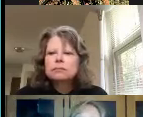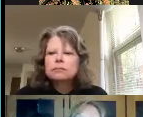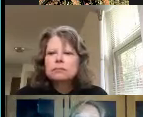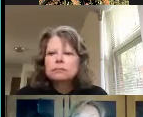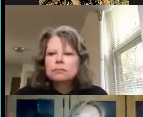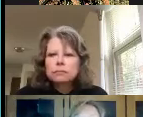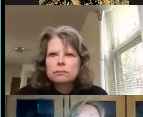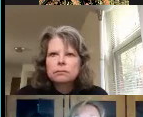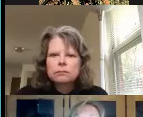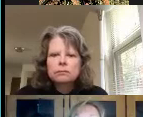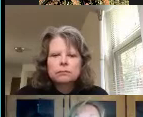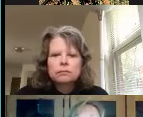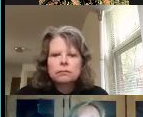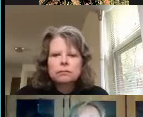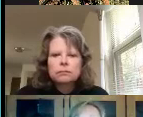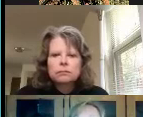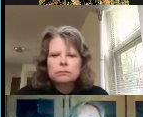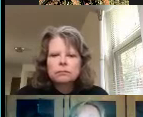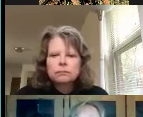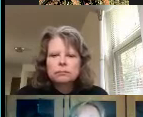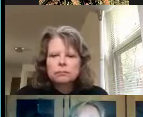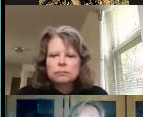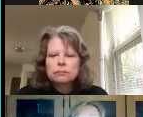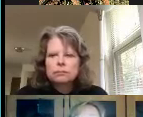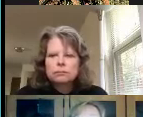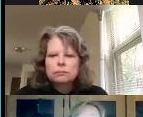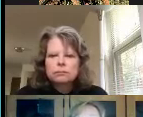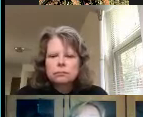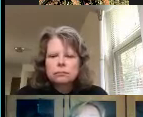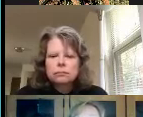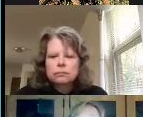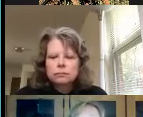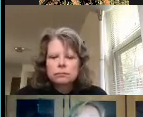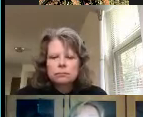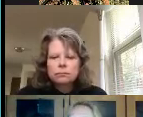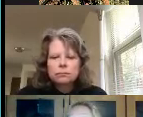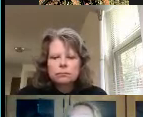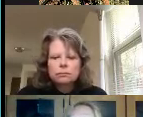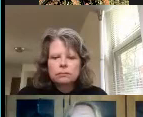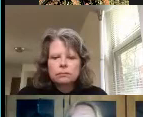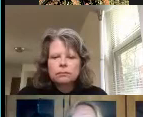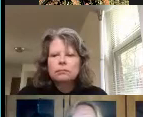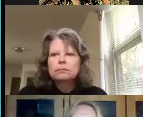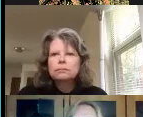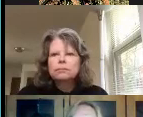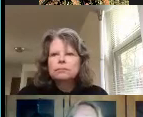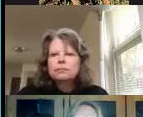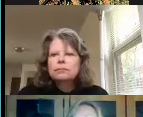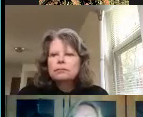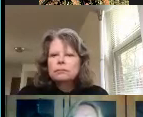we're able to um still reach out to those individuals that the vision hearing loss are